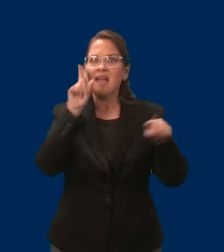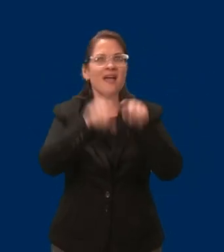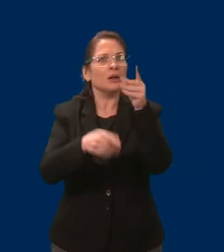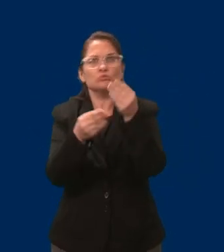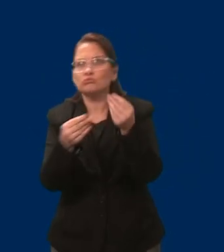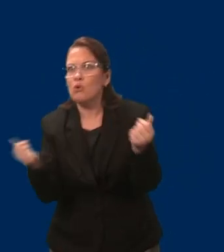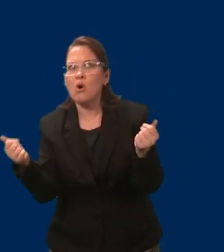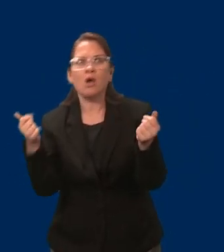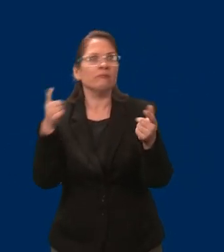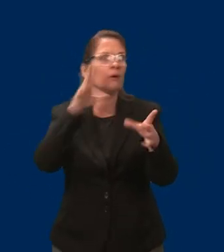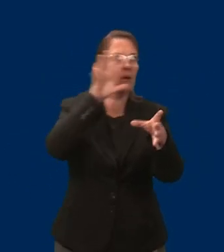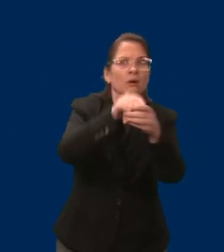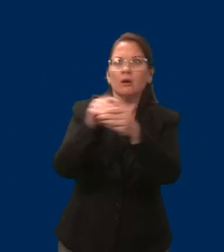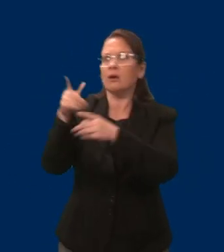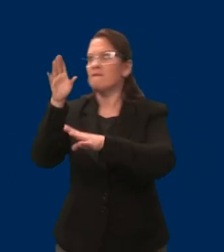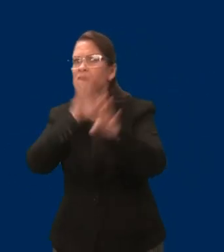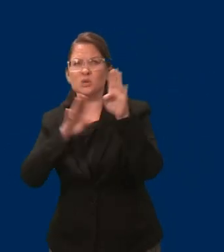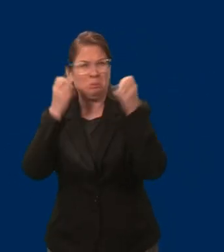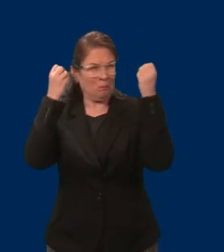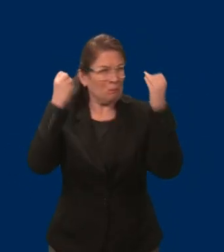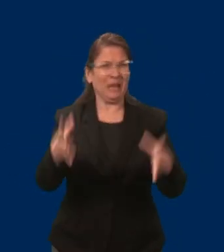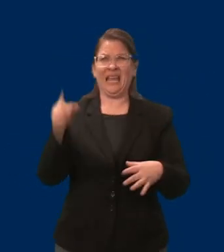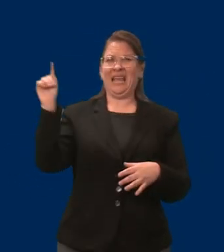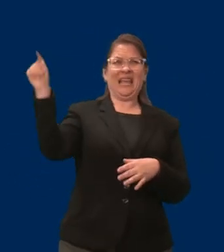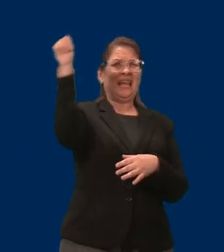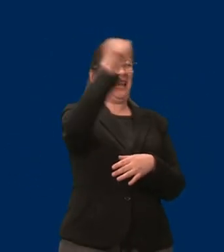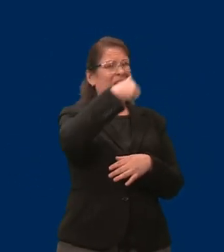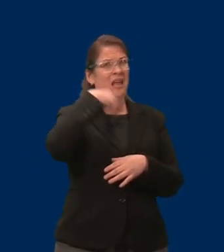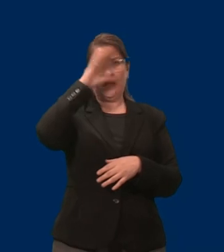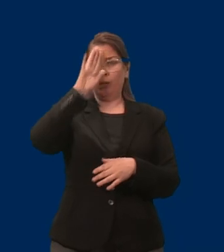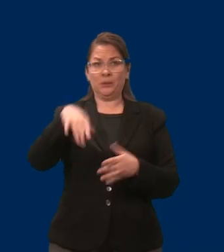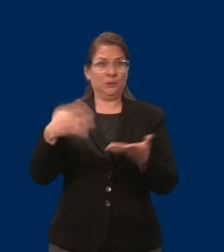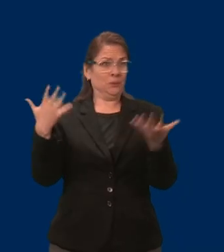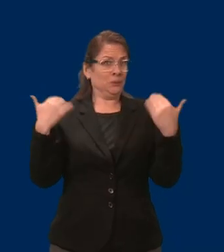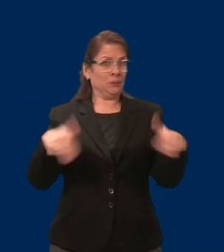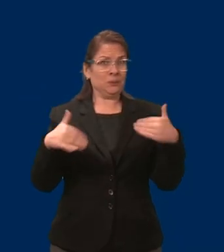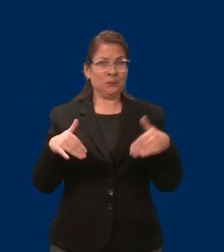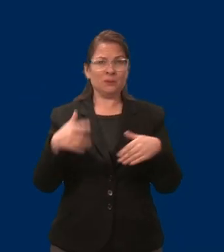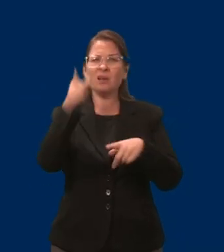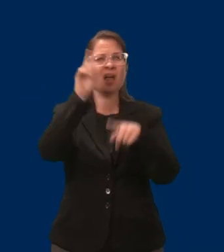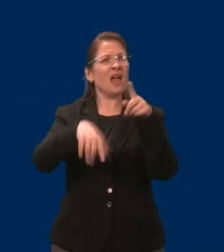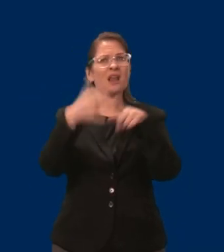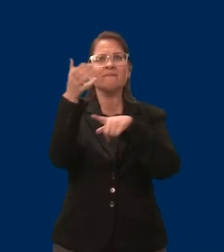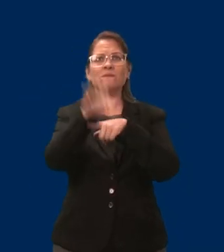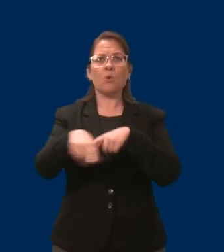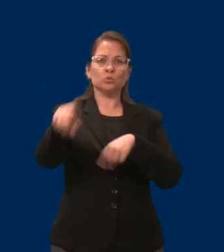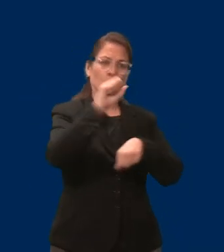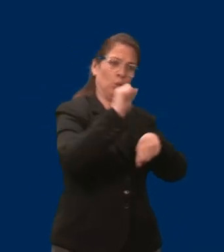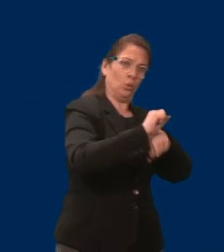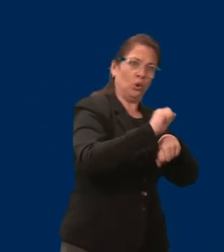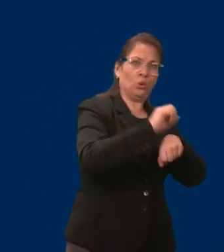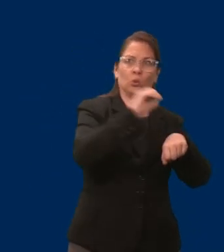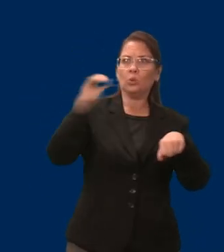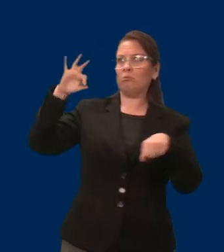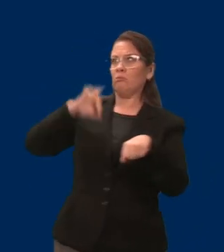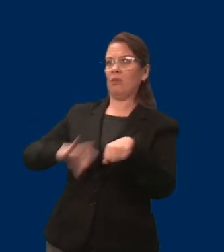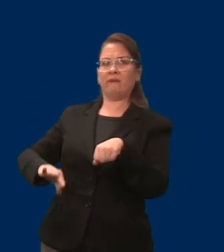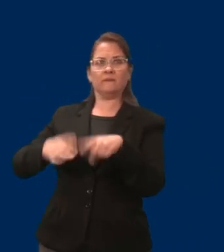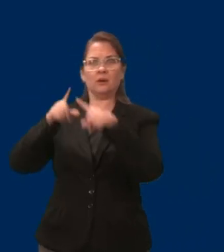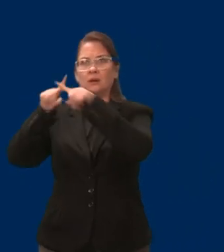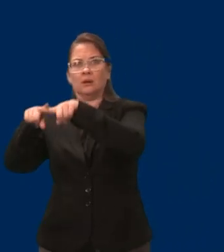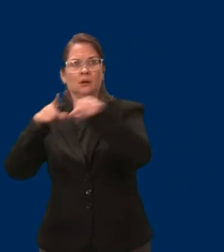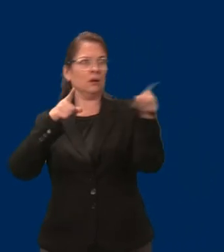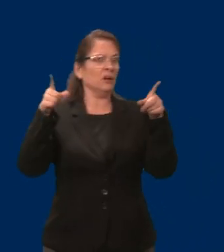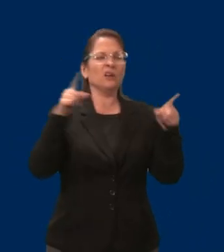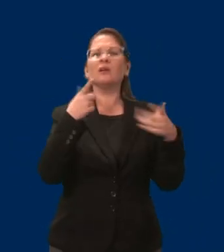Minnesotan should ever be forced to choose between working and relying on the system for healthcare. I hope